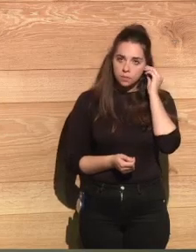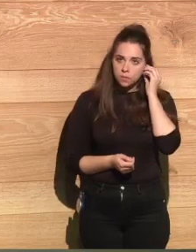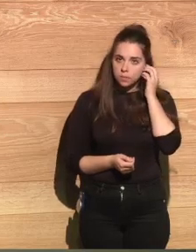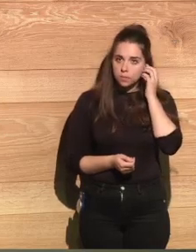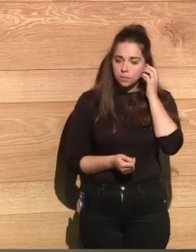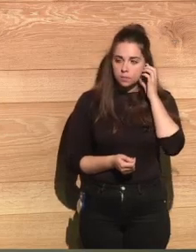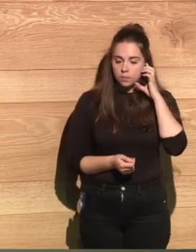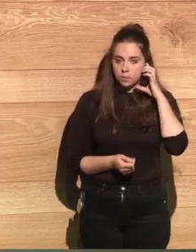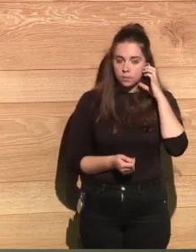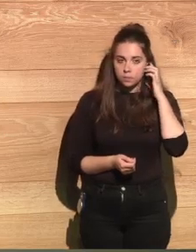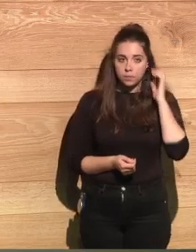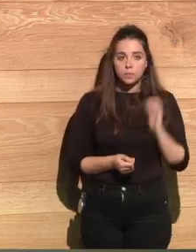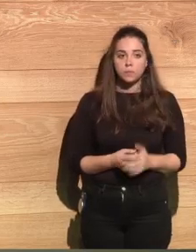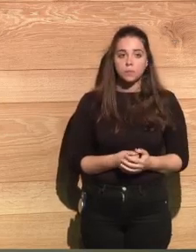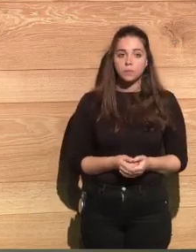Well,